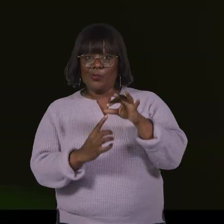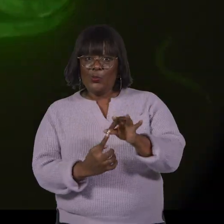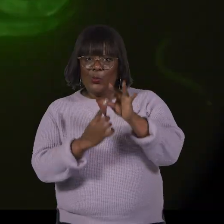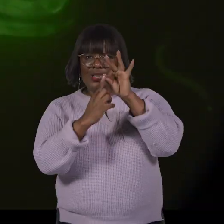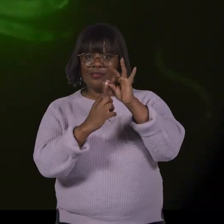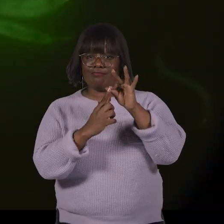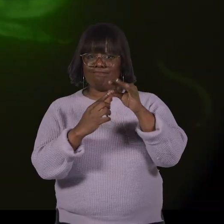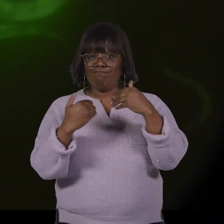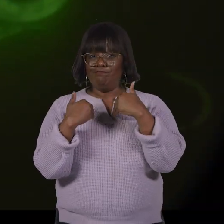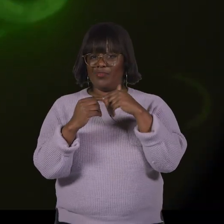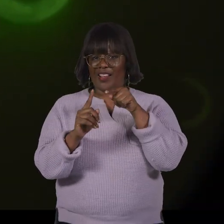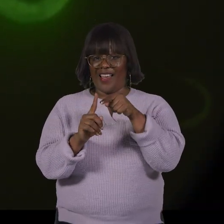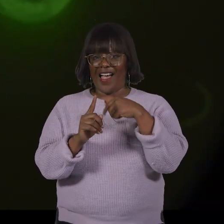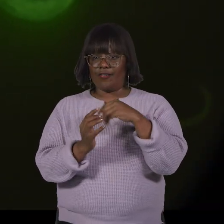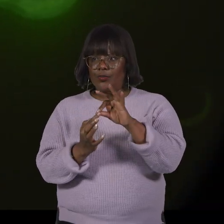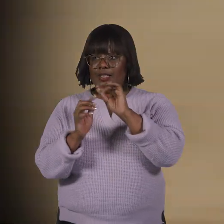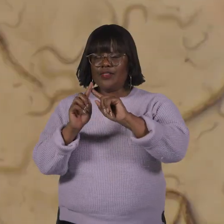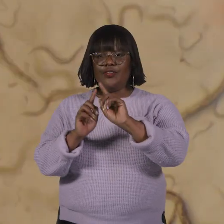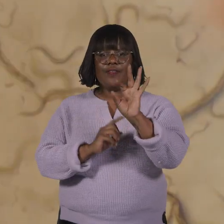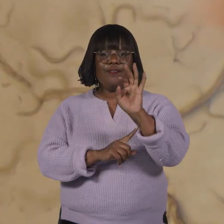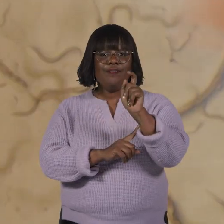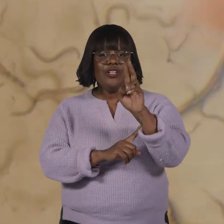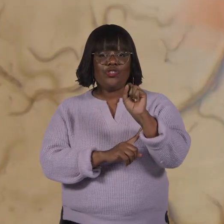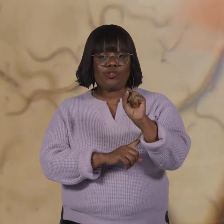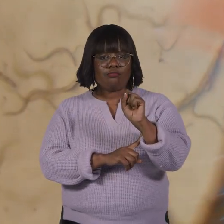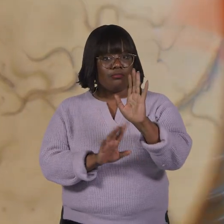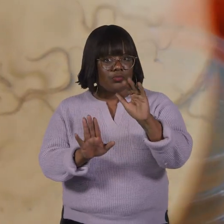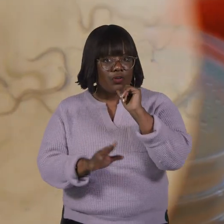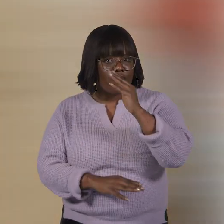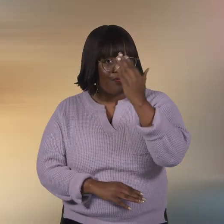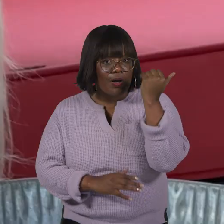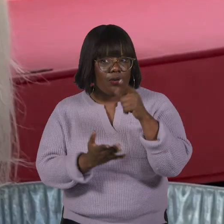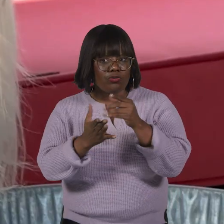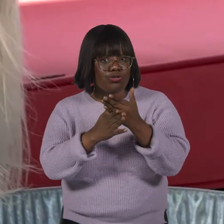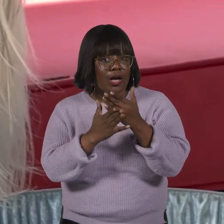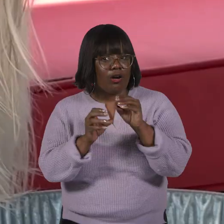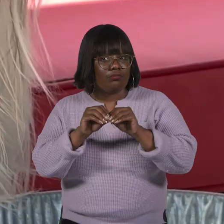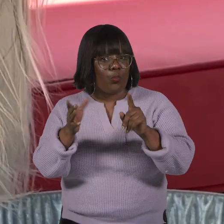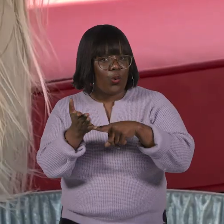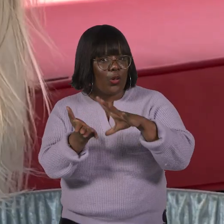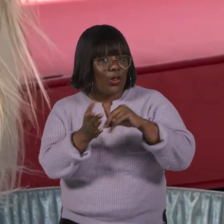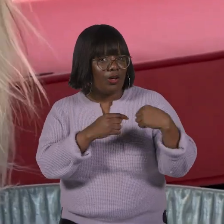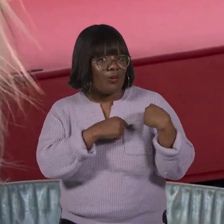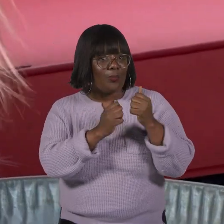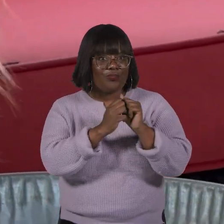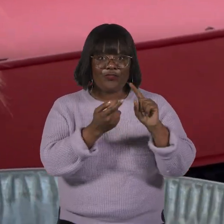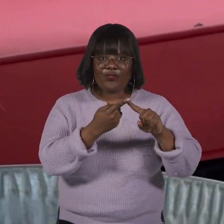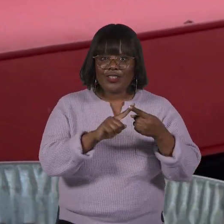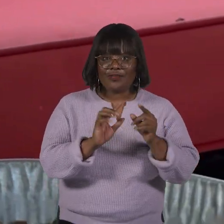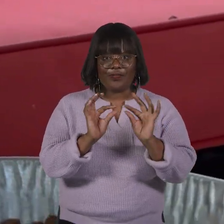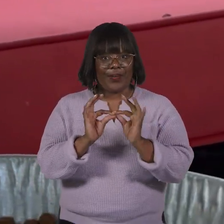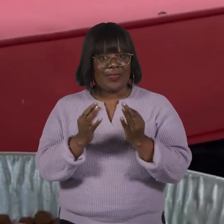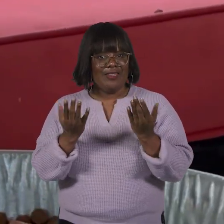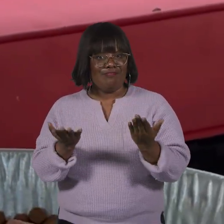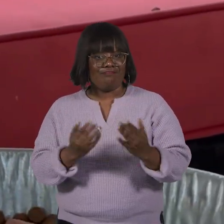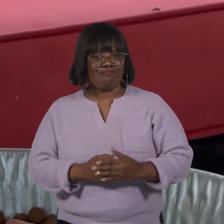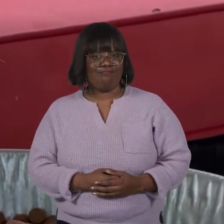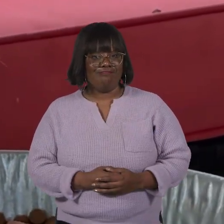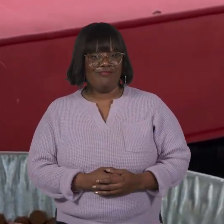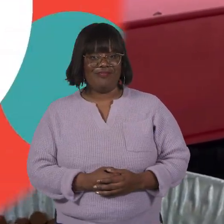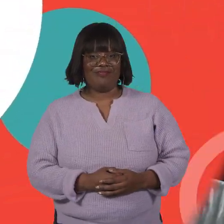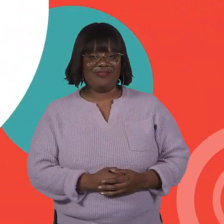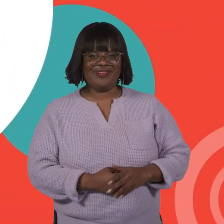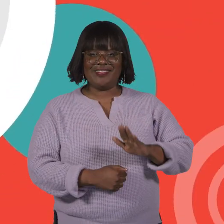interesting creatures with a whole lot of unique features. Don't forget to share what you have learned today with your family and friends.